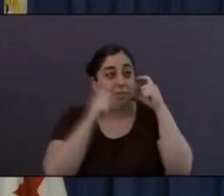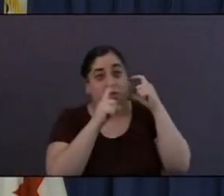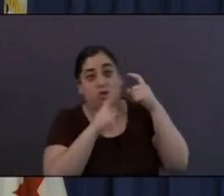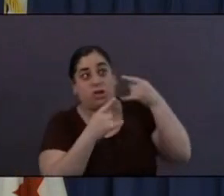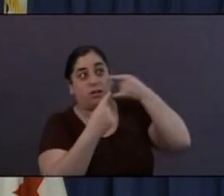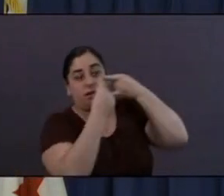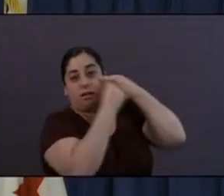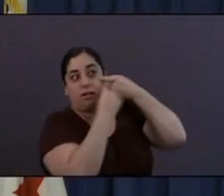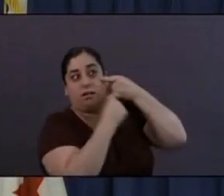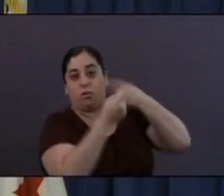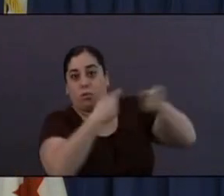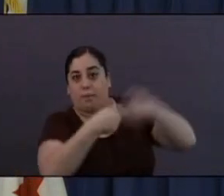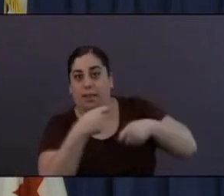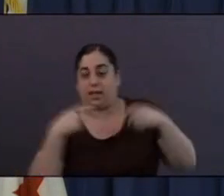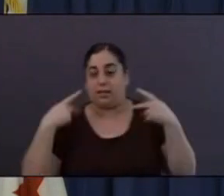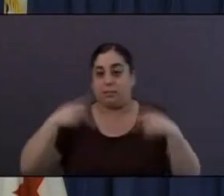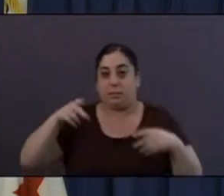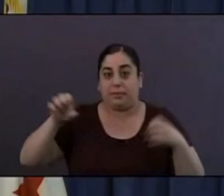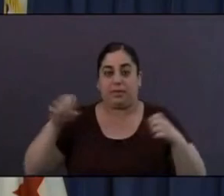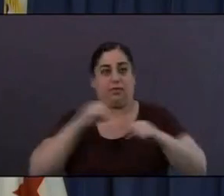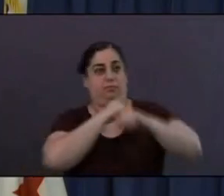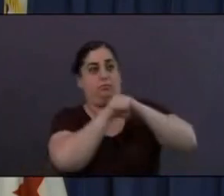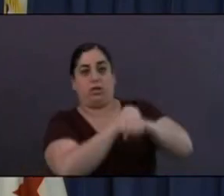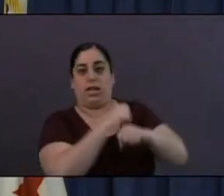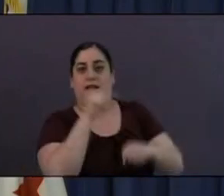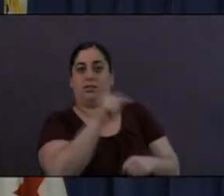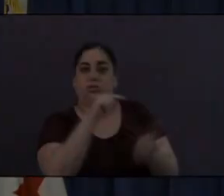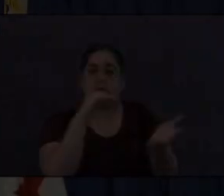So thank you. You're representing the best of our community coming together. Thank